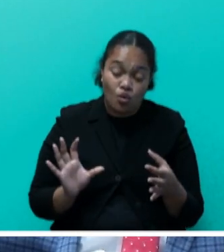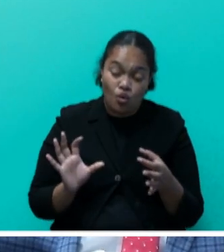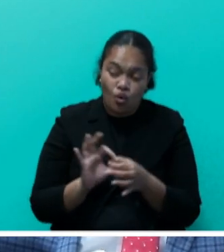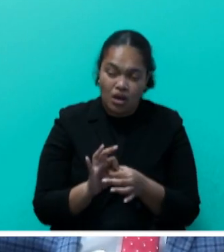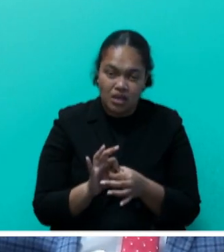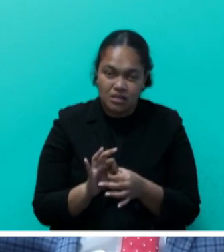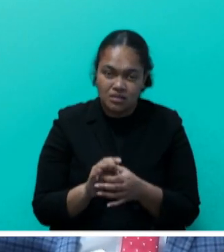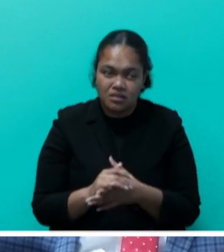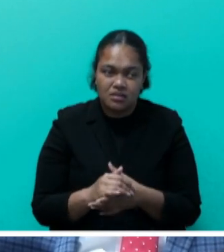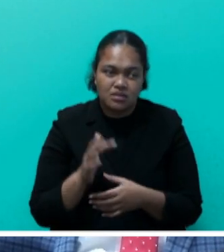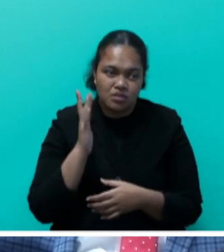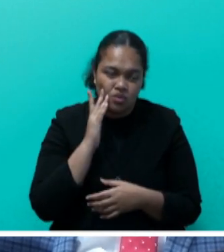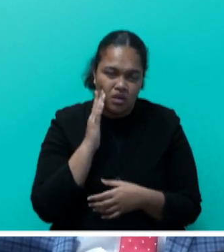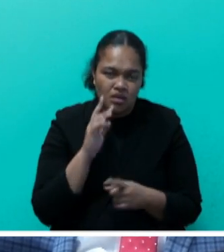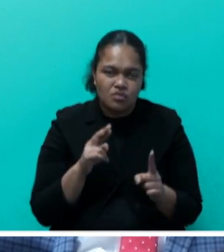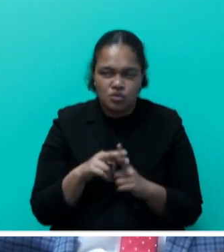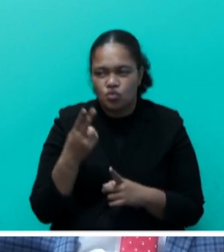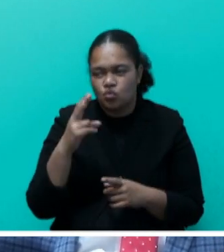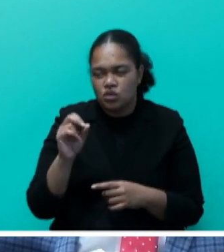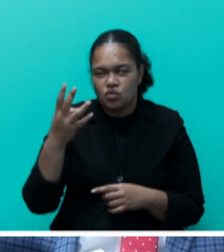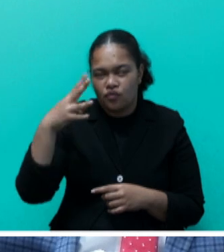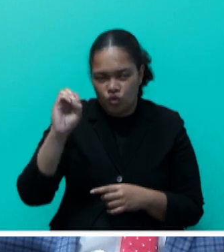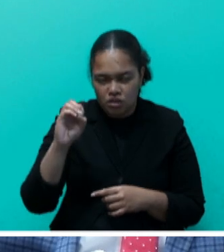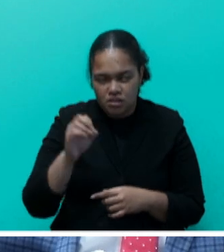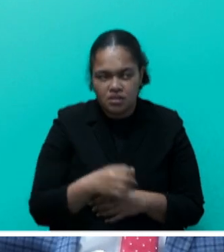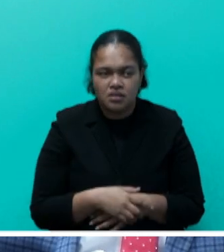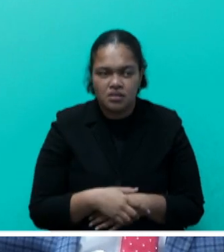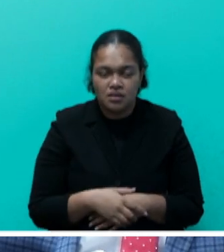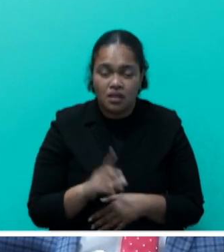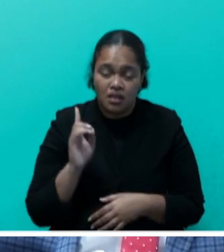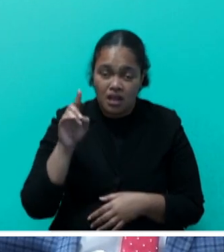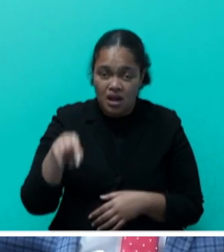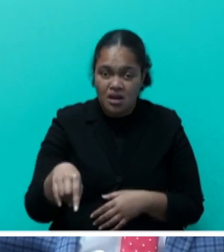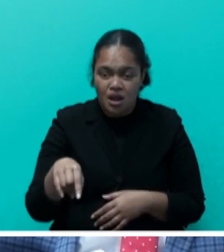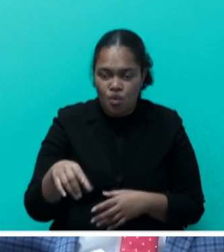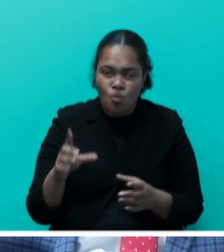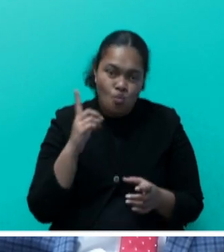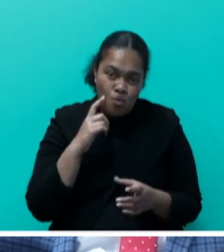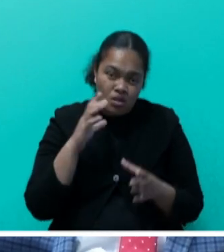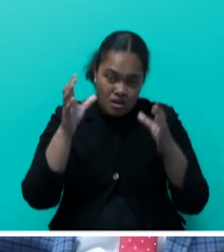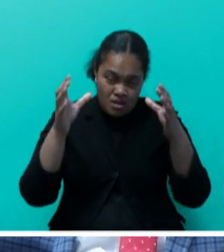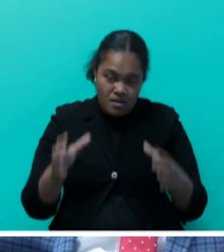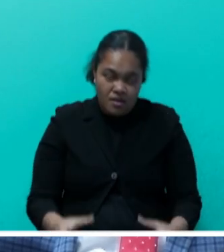envisages up to 2040. For the Danarao plant, collaboration has been